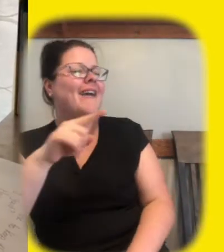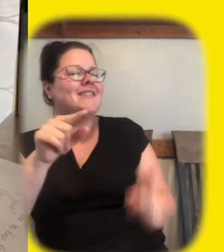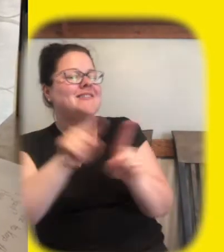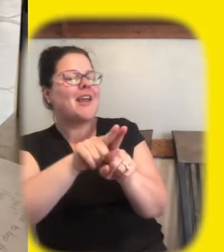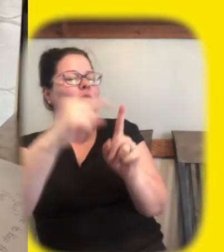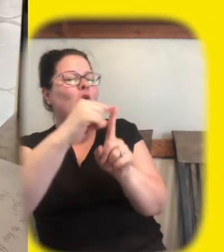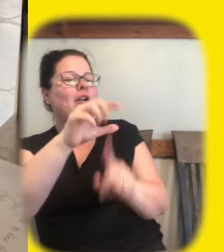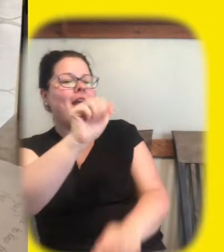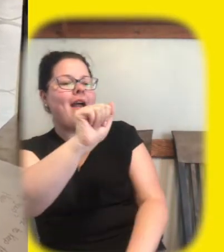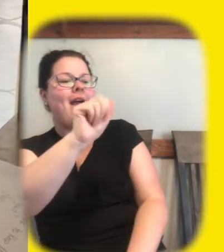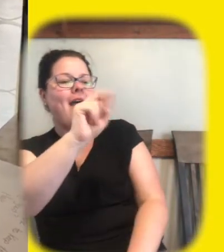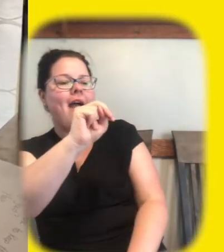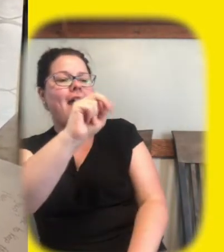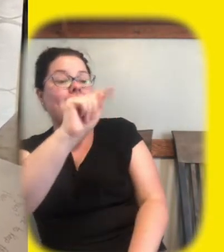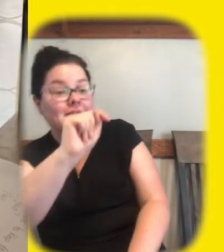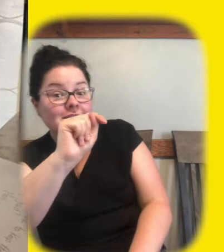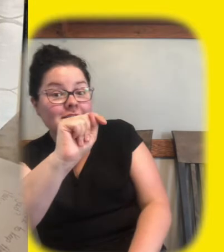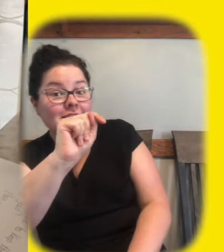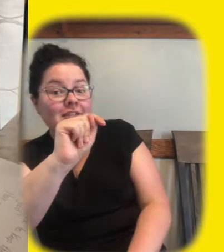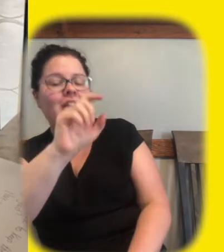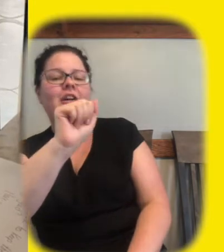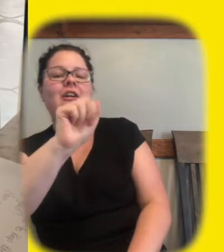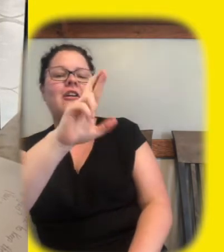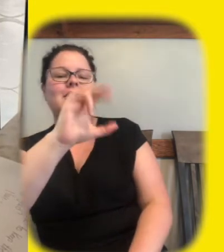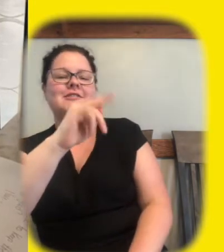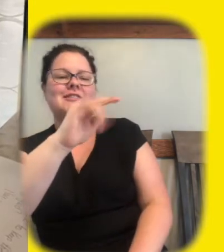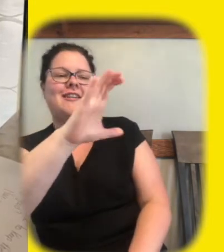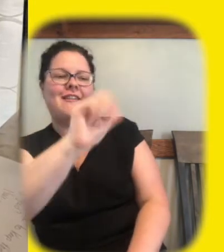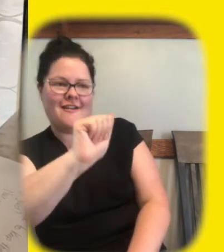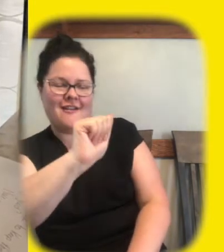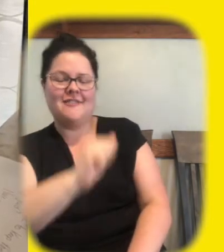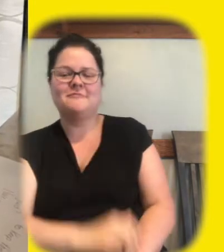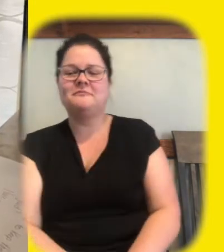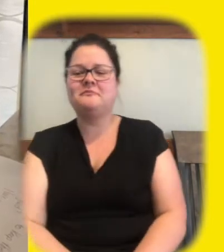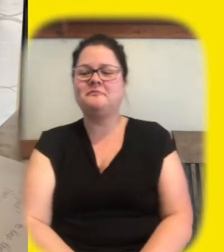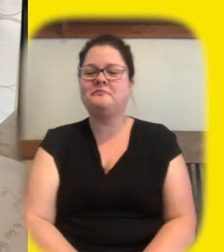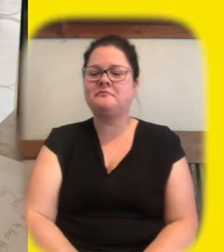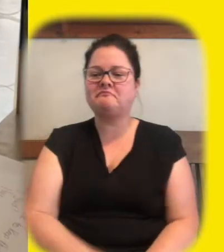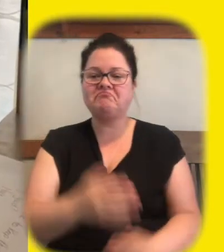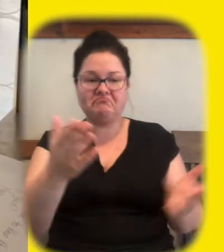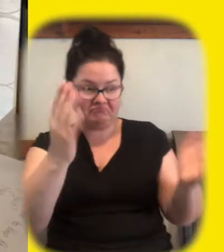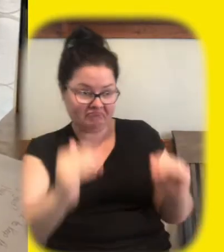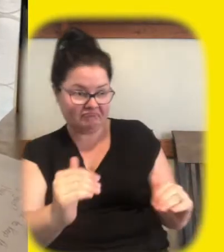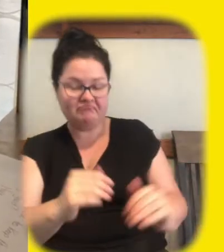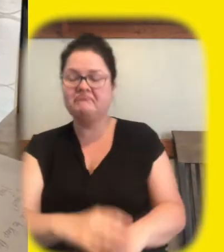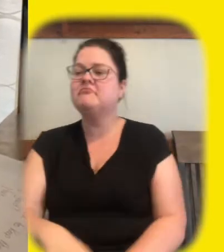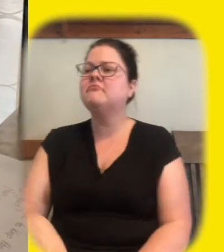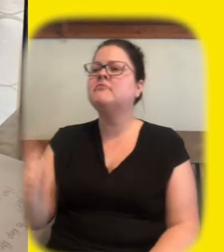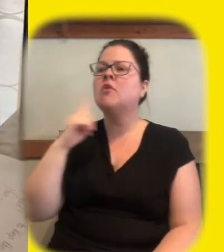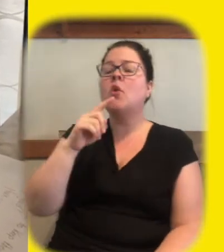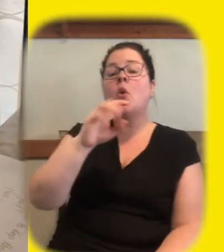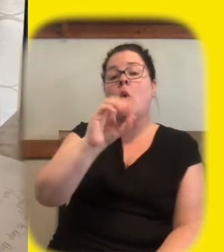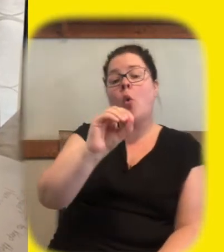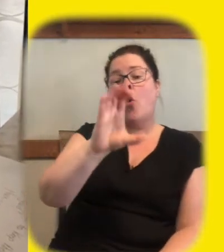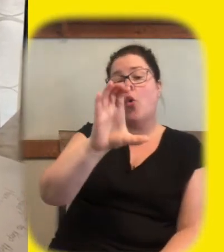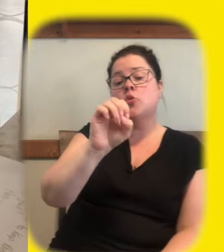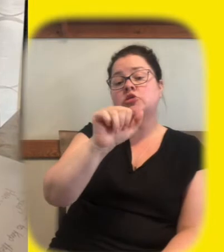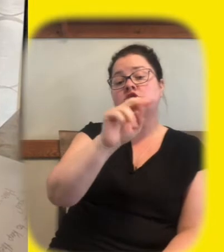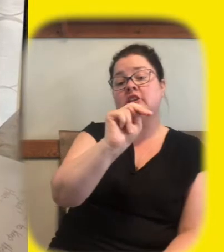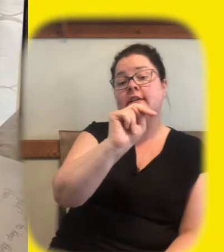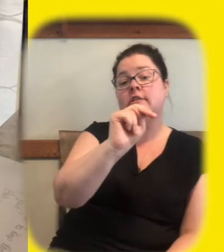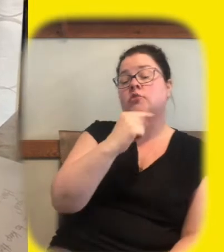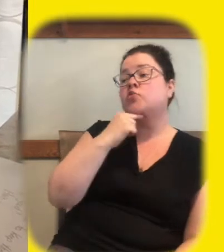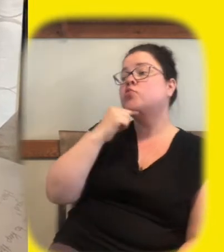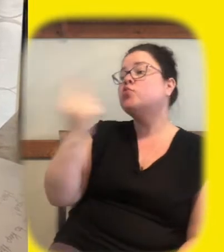good one do you want to do another joke or do you want to wait until after what did the ocean say to the